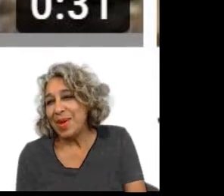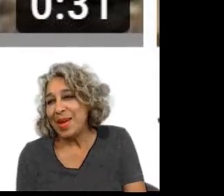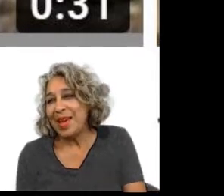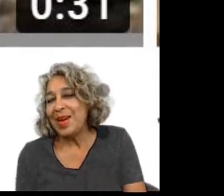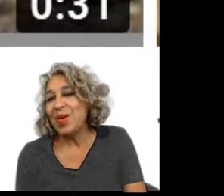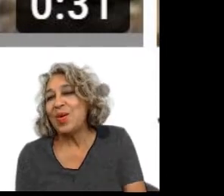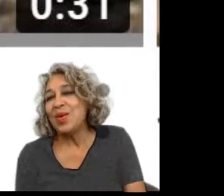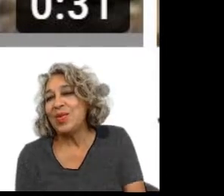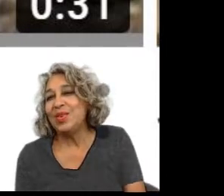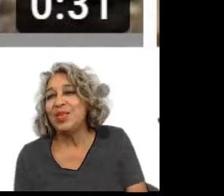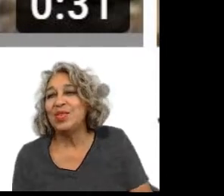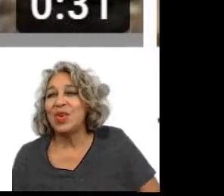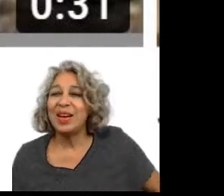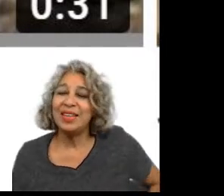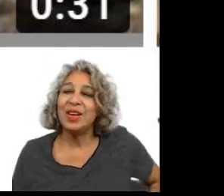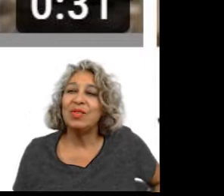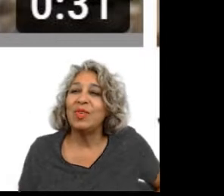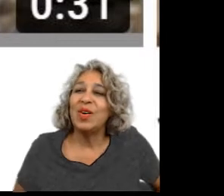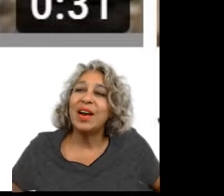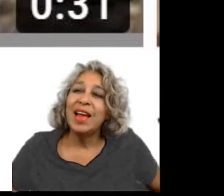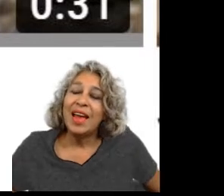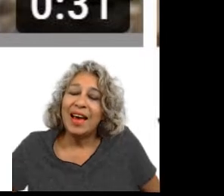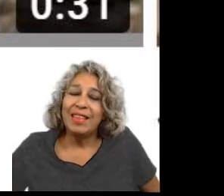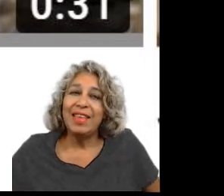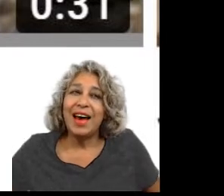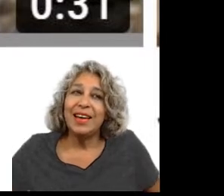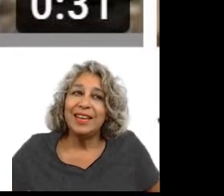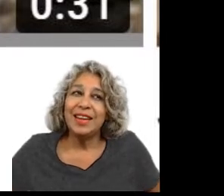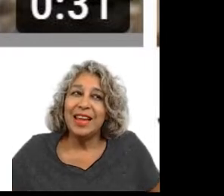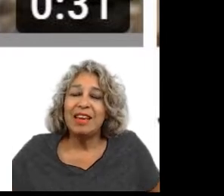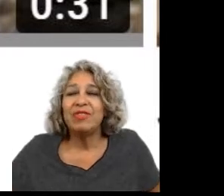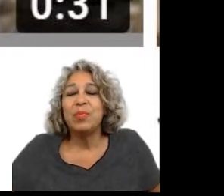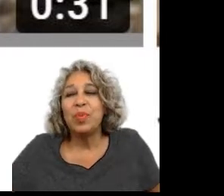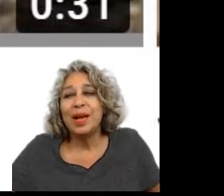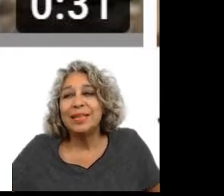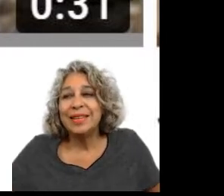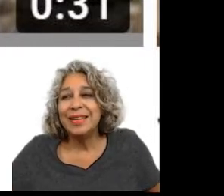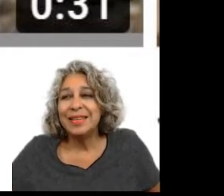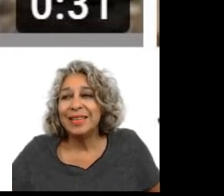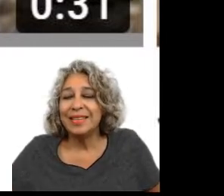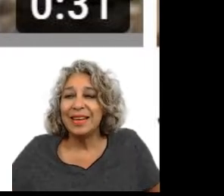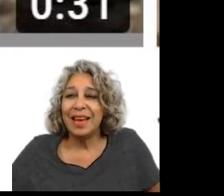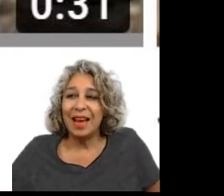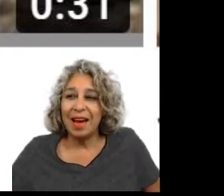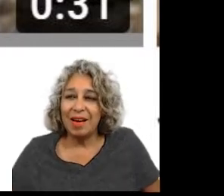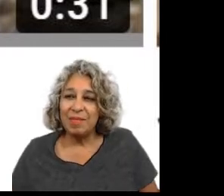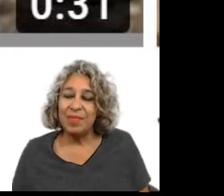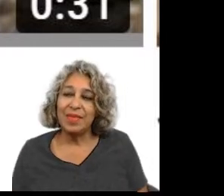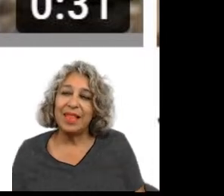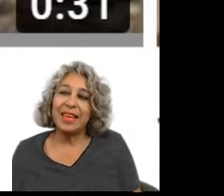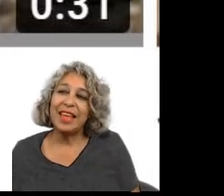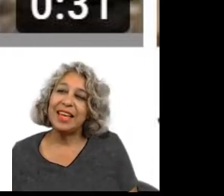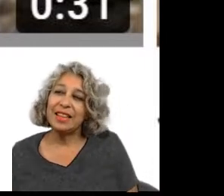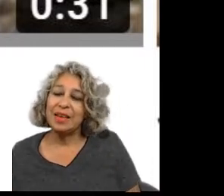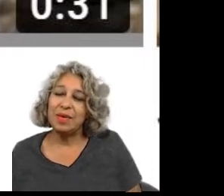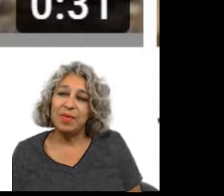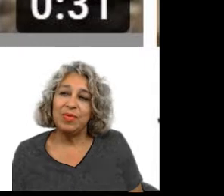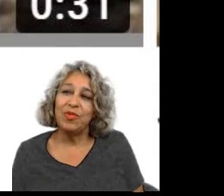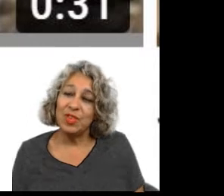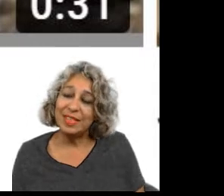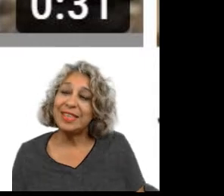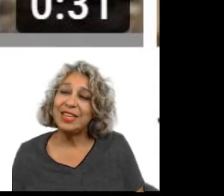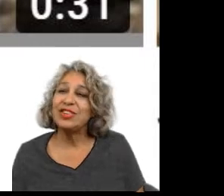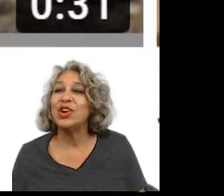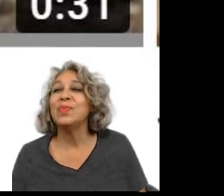is gonna be or they're trying to go for that if the president like they can the